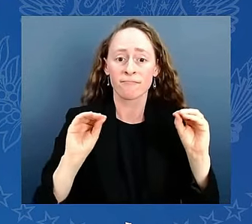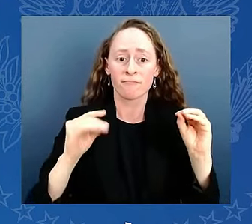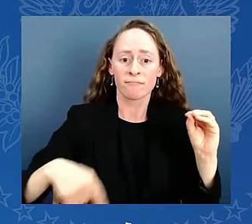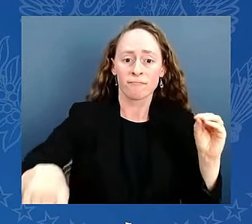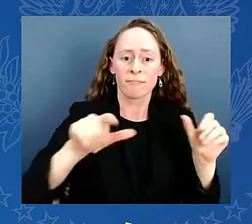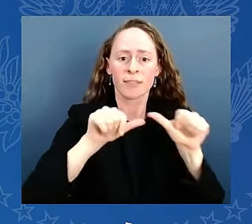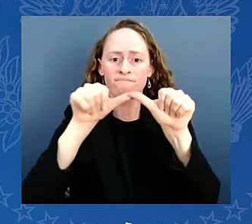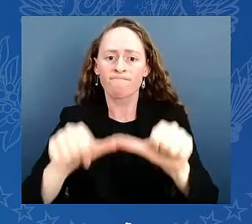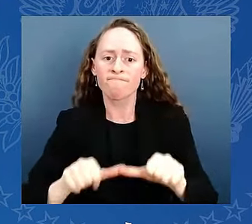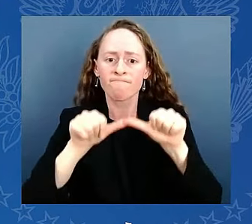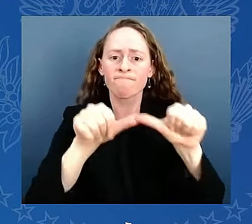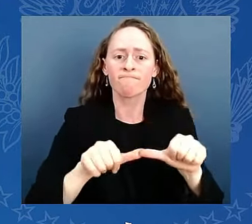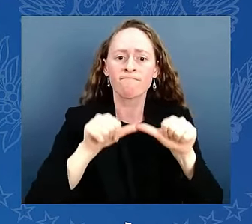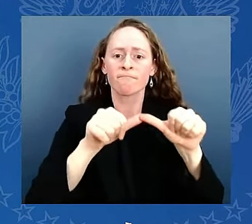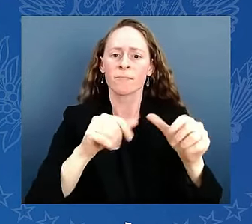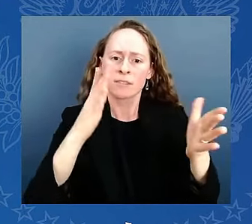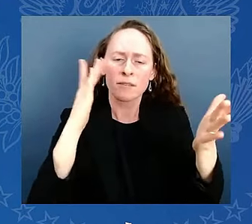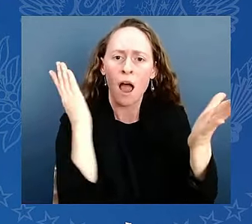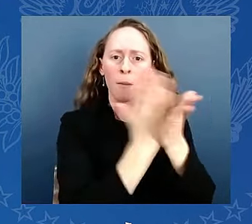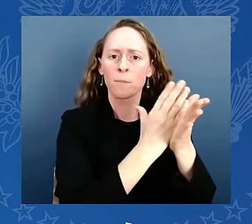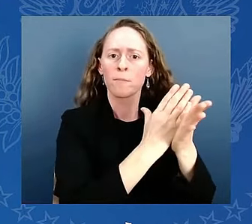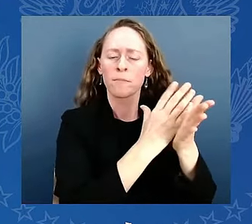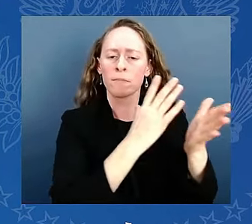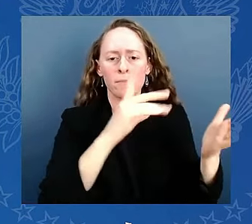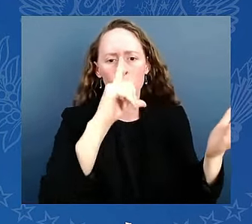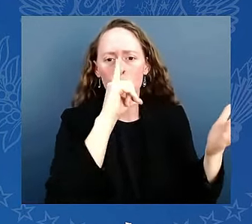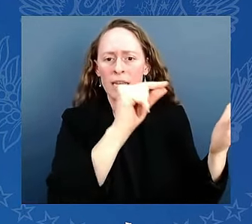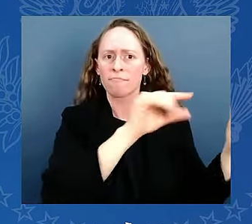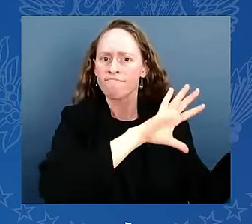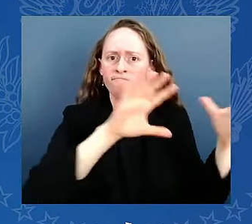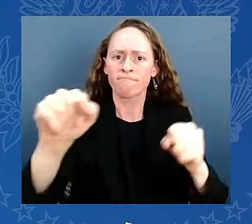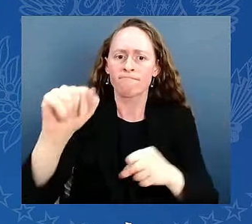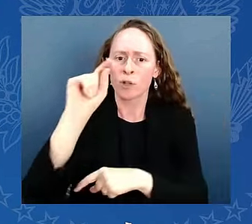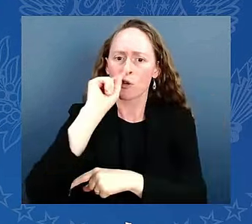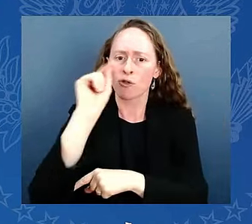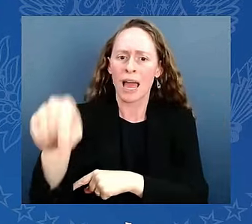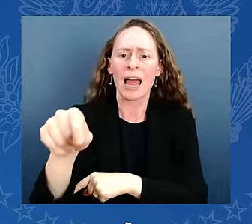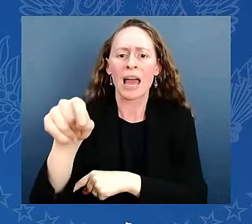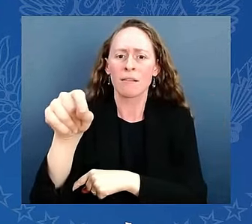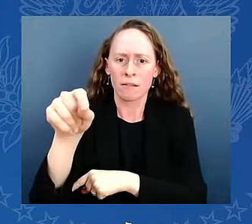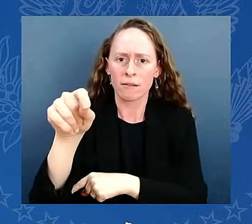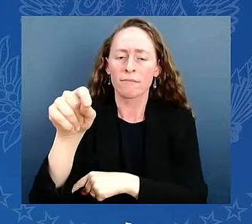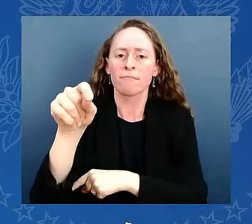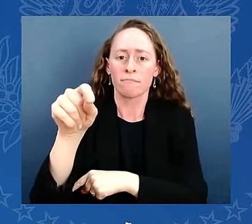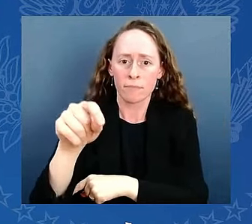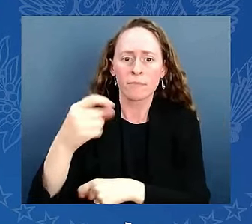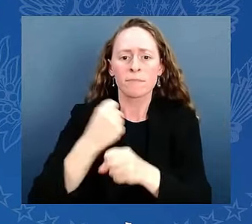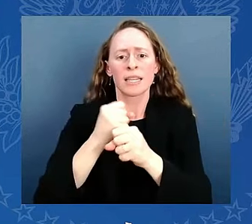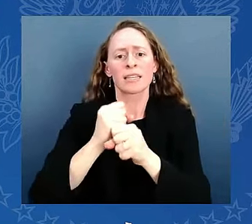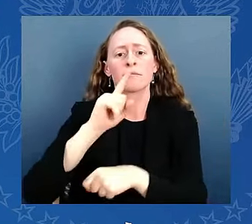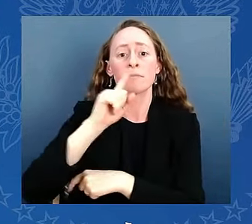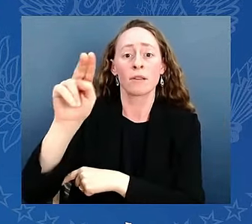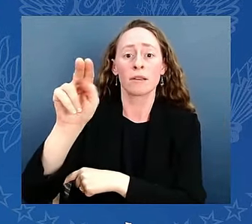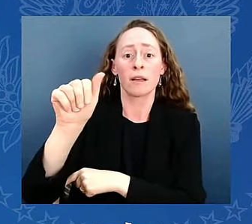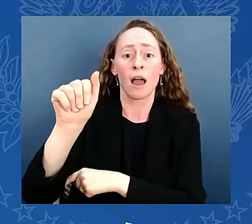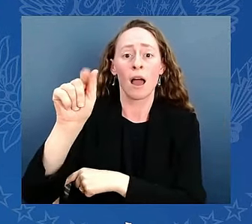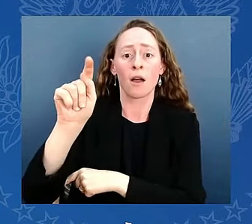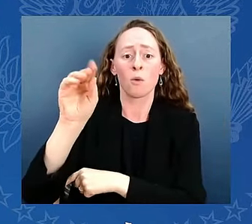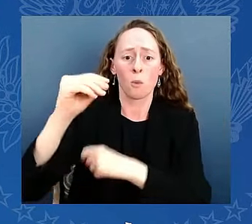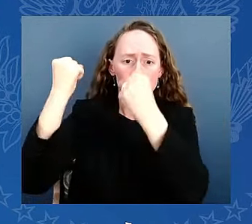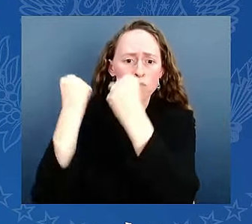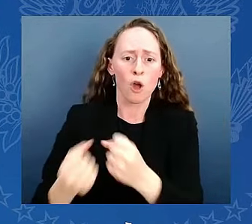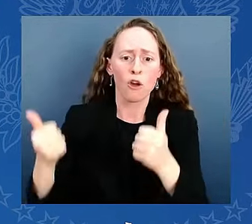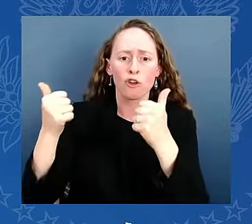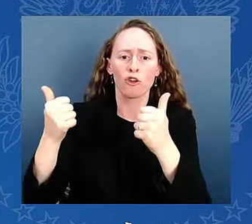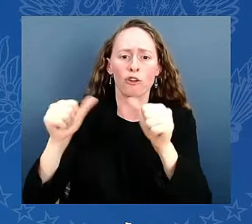We'll keep NATO stronger, and I'll make it more powerful and more united than any time in all of our history. I'll